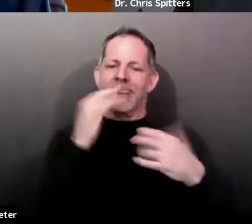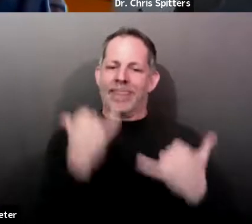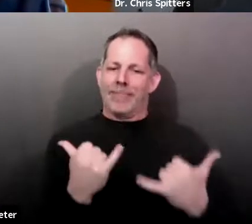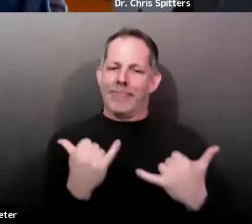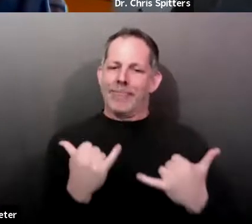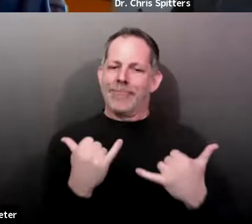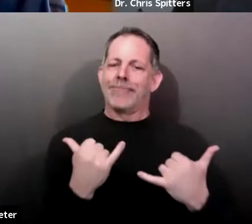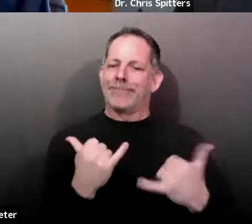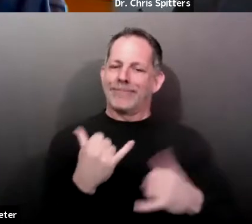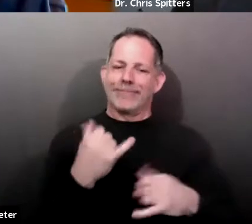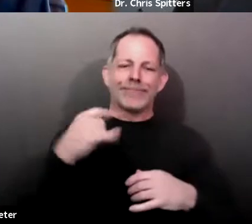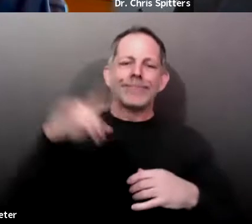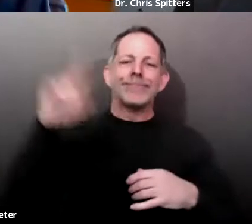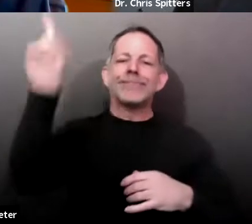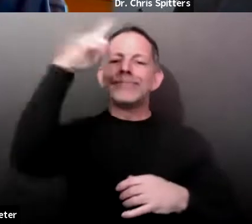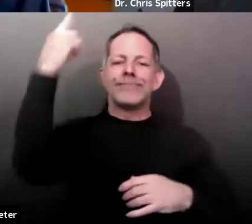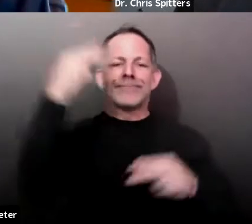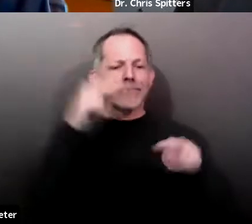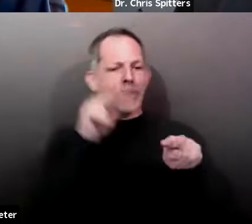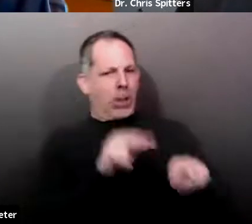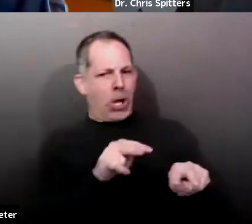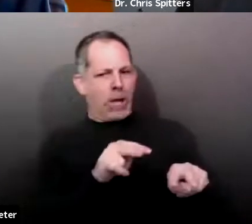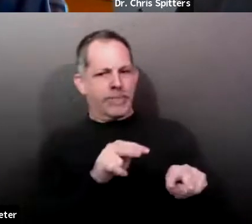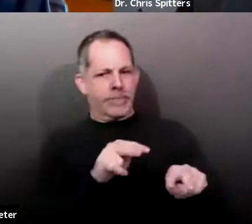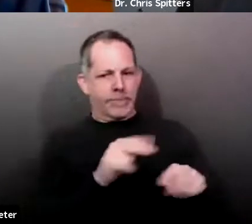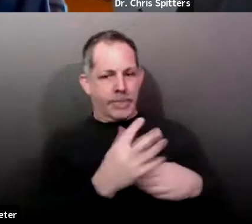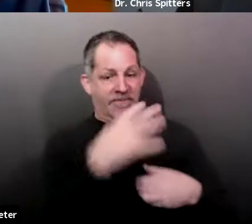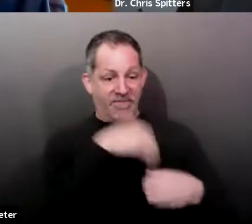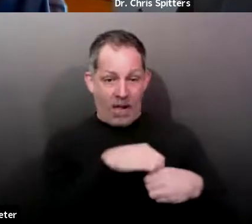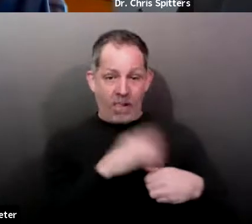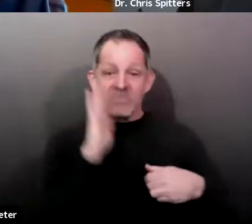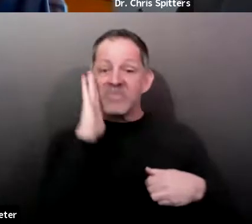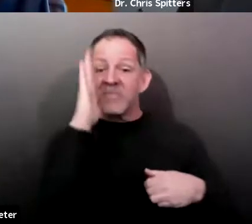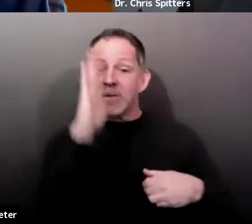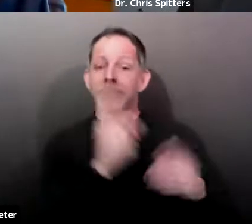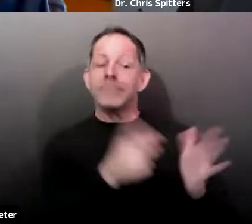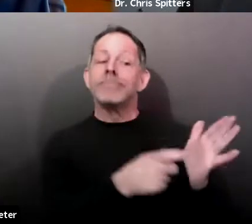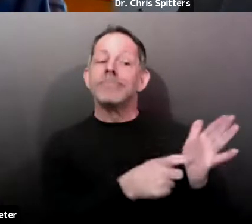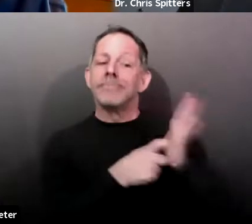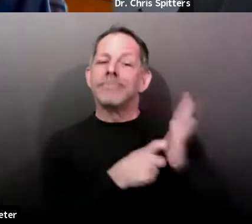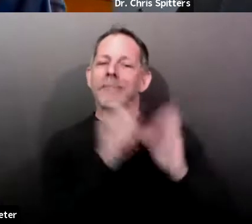engaged with might require us to, to be vaccinated, to participate.